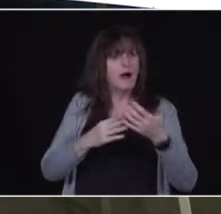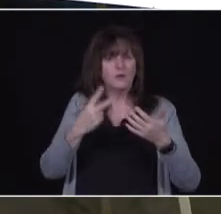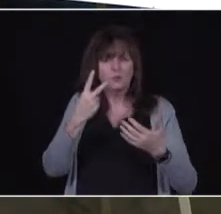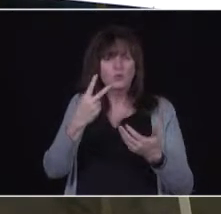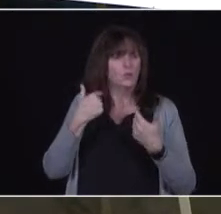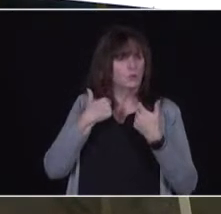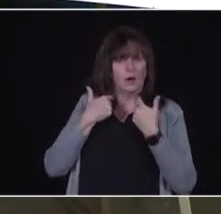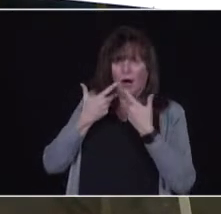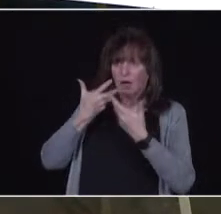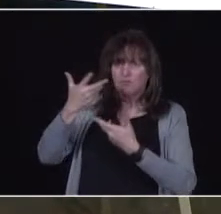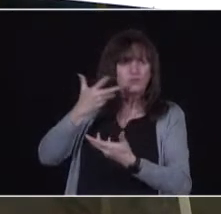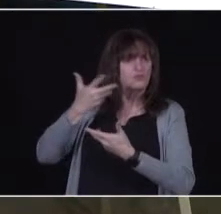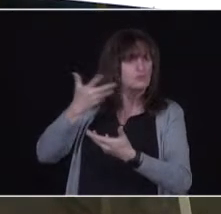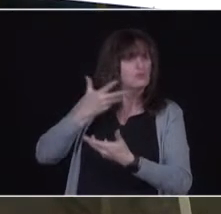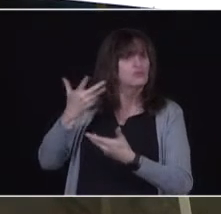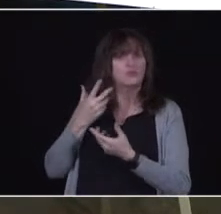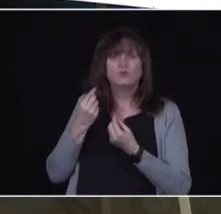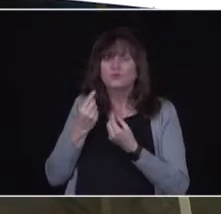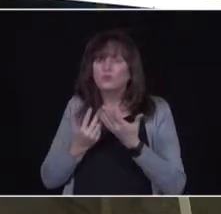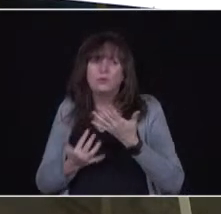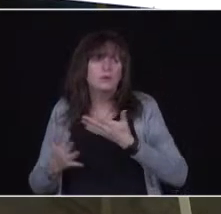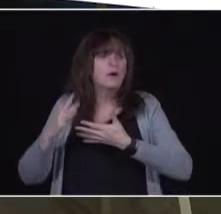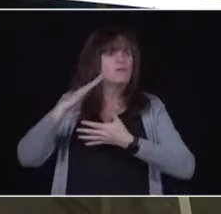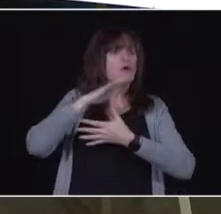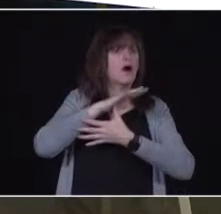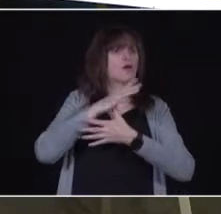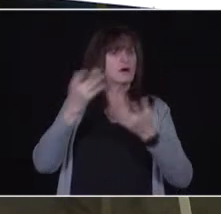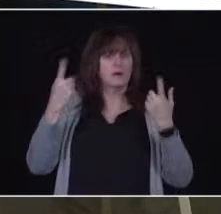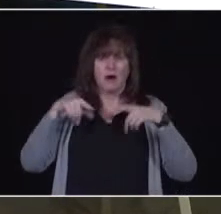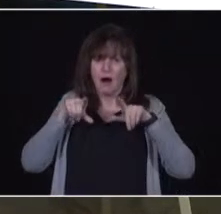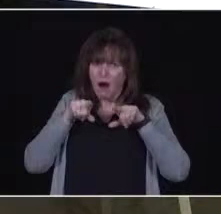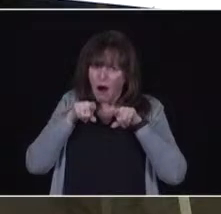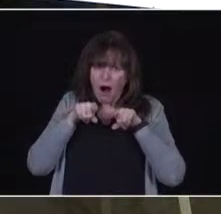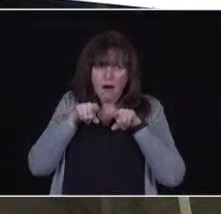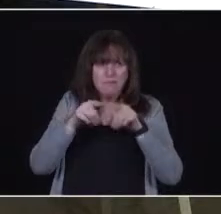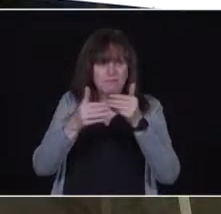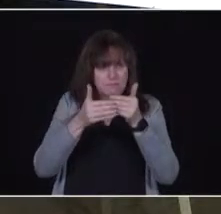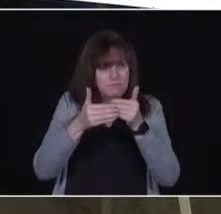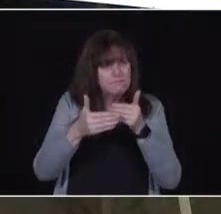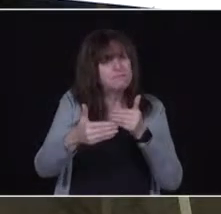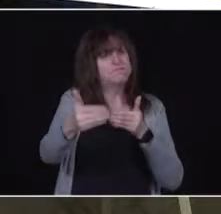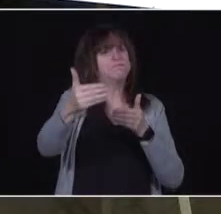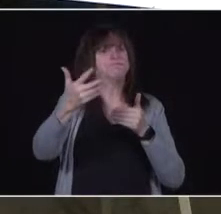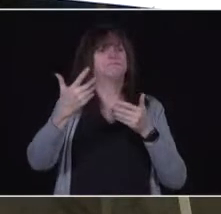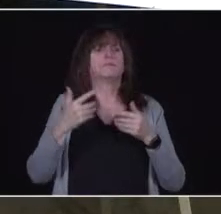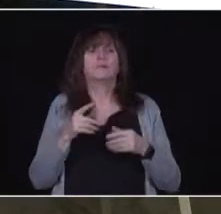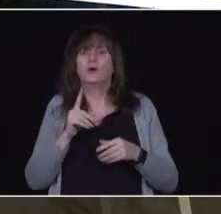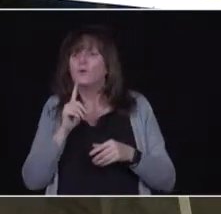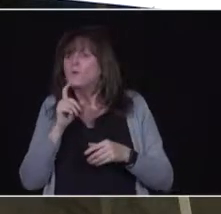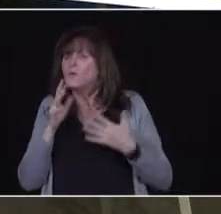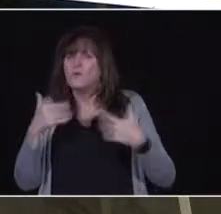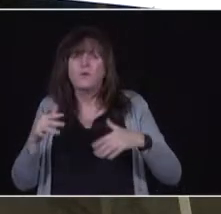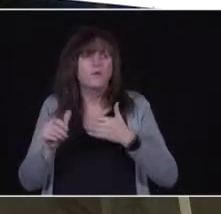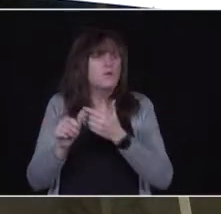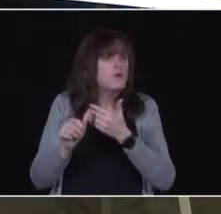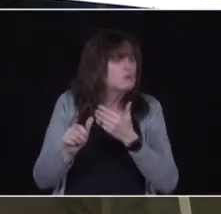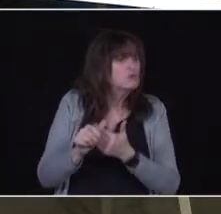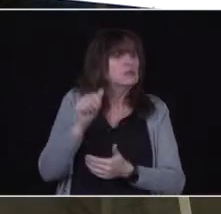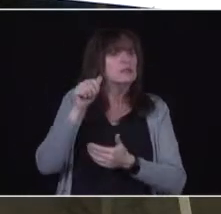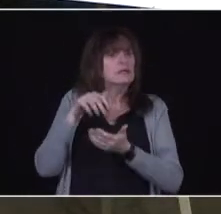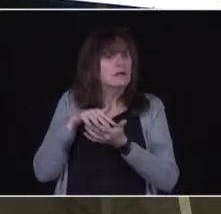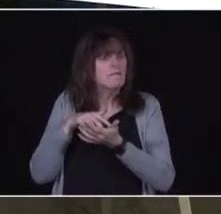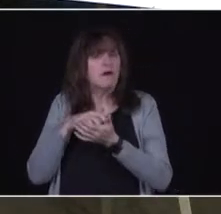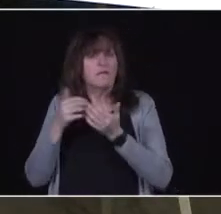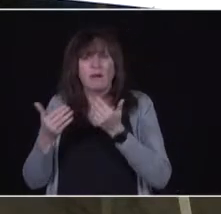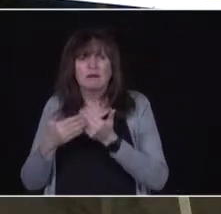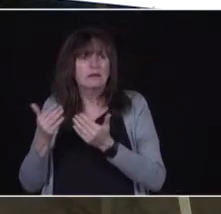Priority number one will continue throughout that plan. Obviously, those in most vulnerable circumstances. Our health care